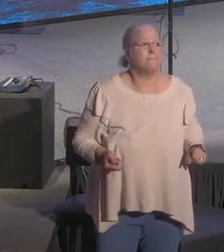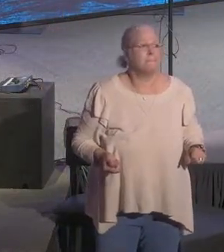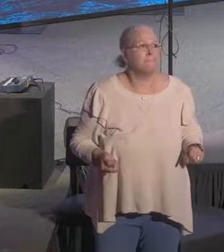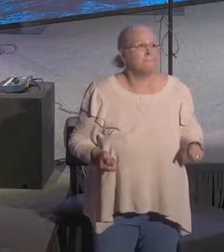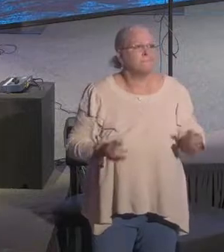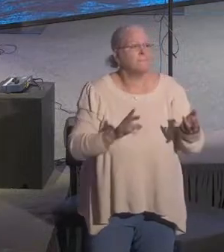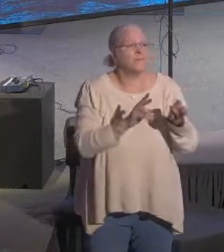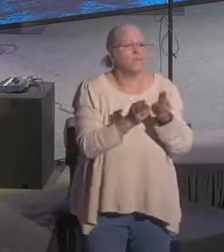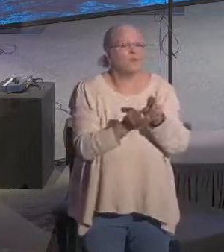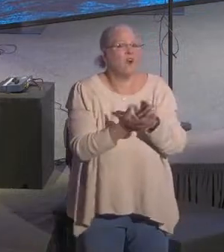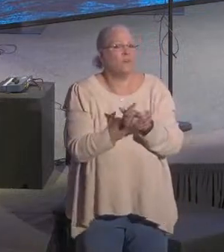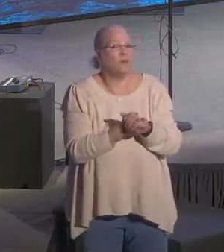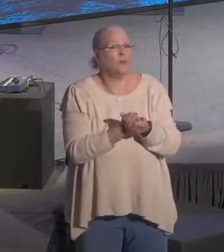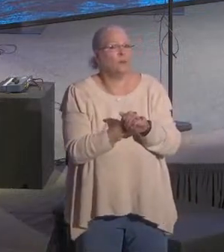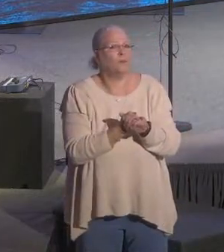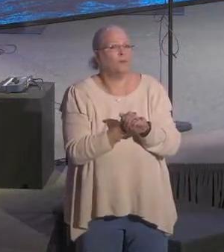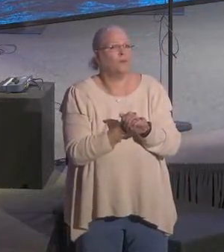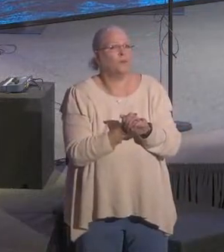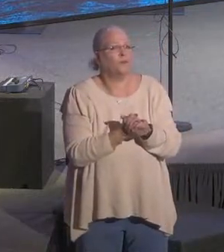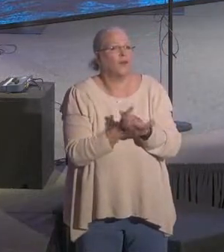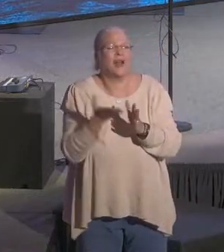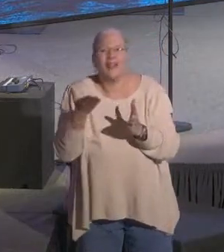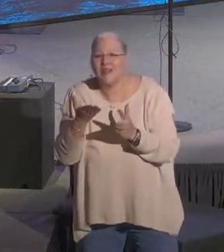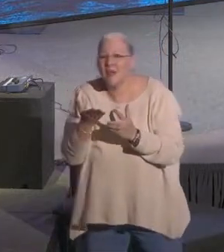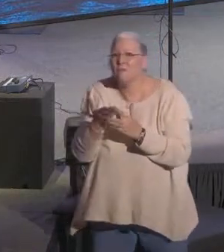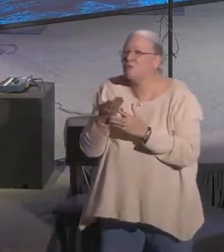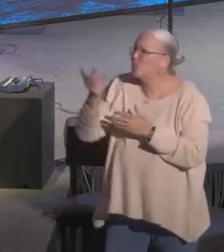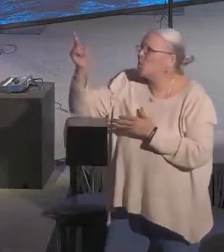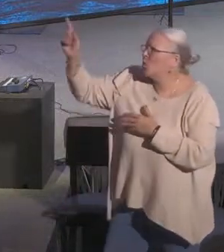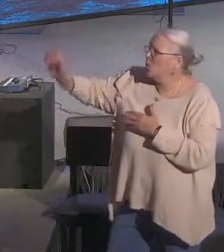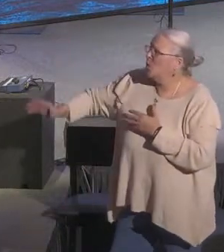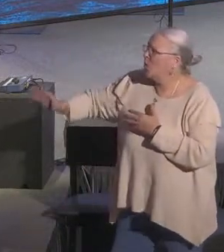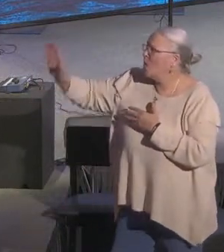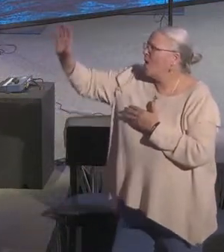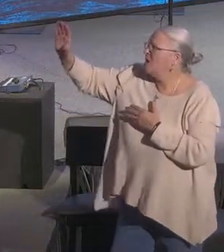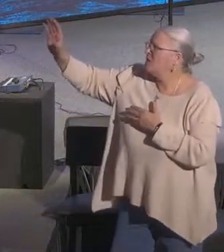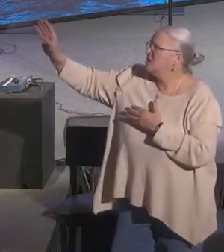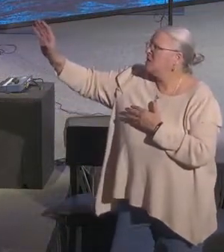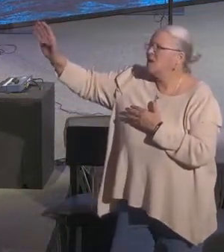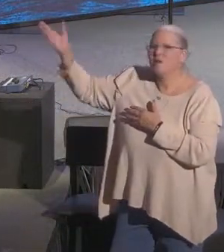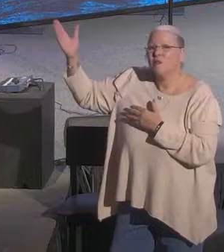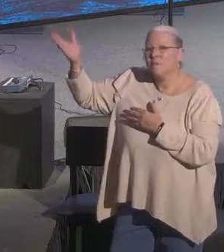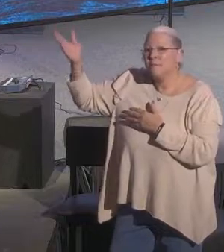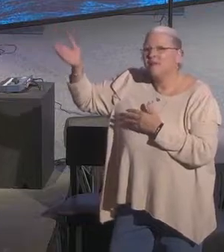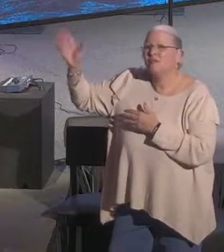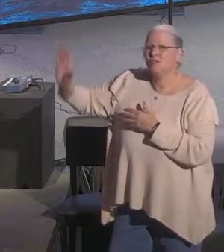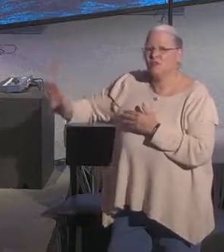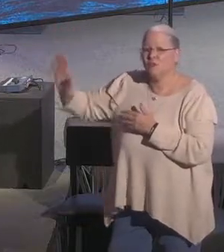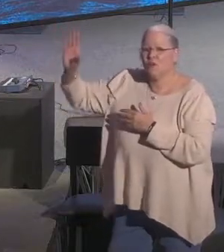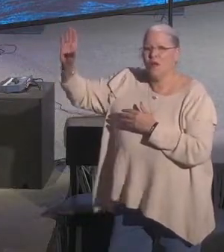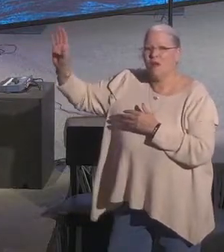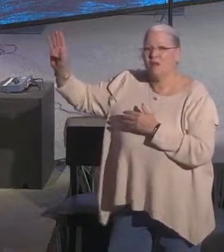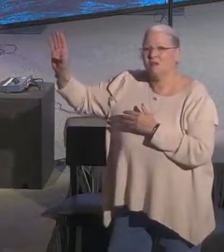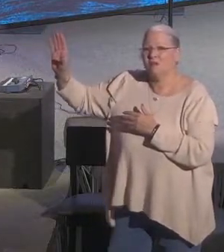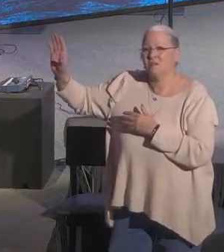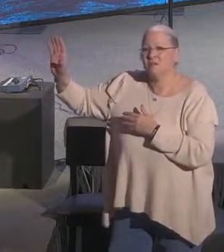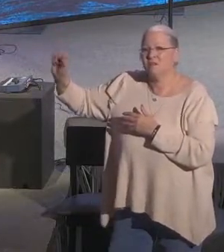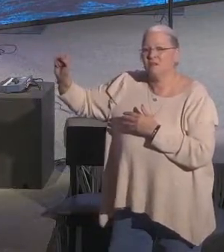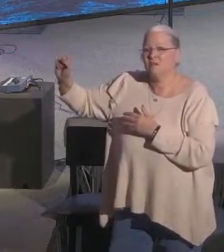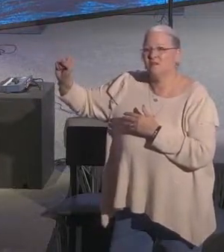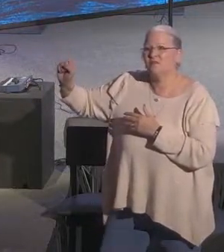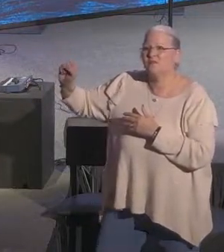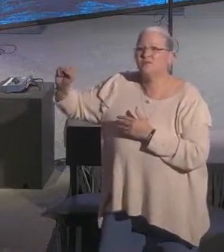revival, and it comes through the cross, the message of the cross. That's the second thing.